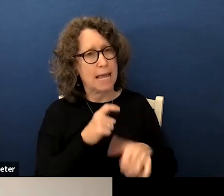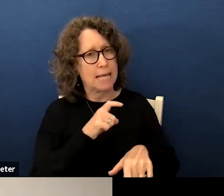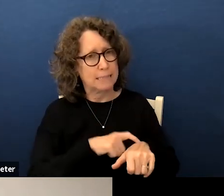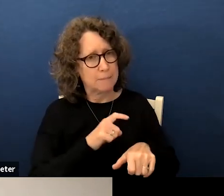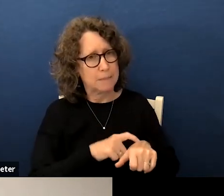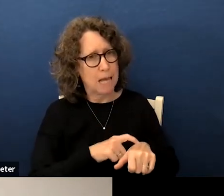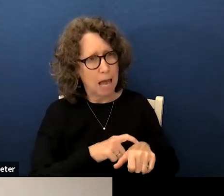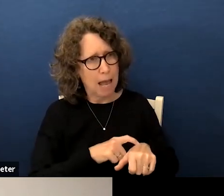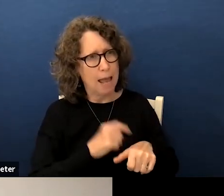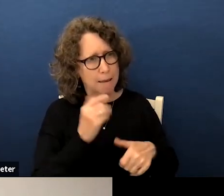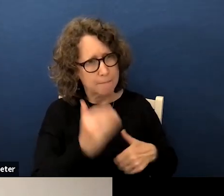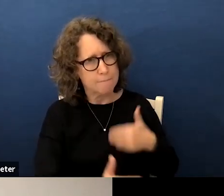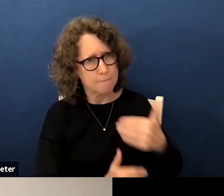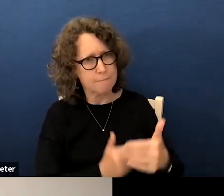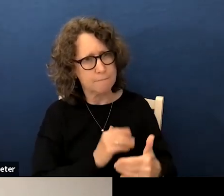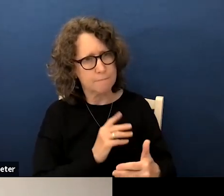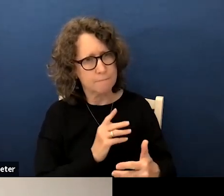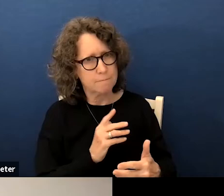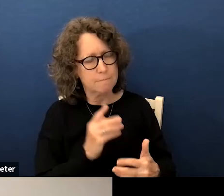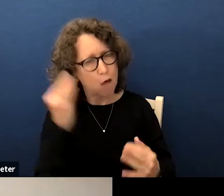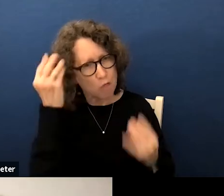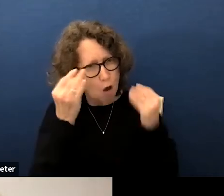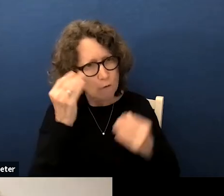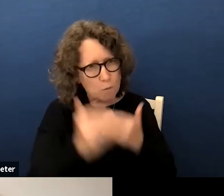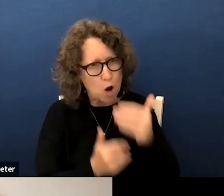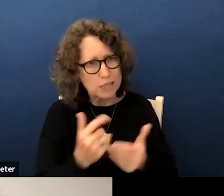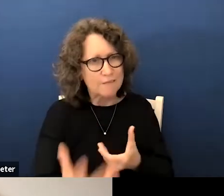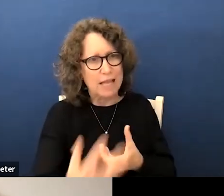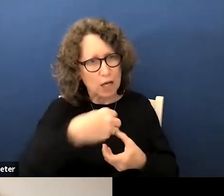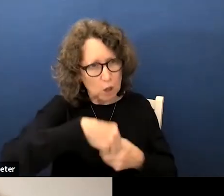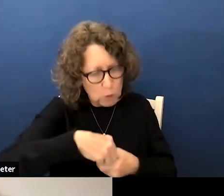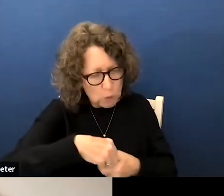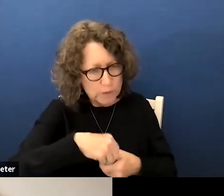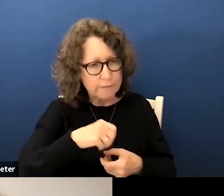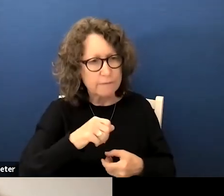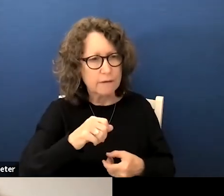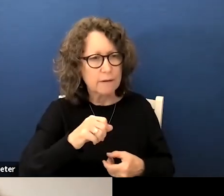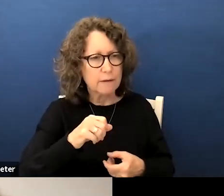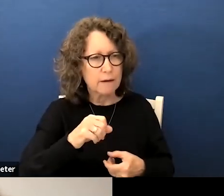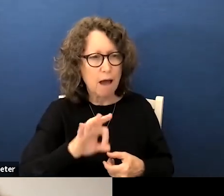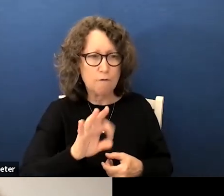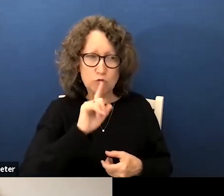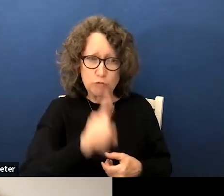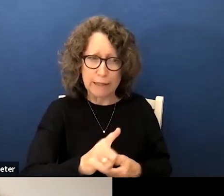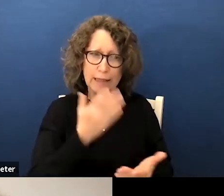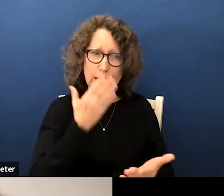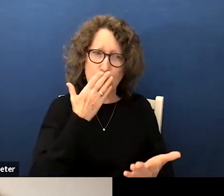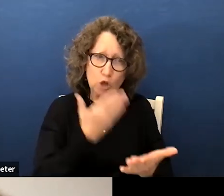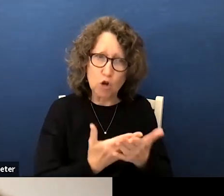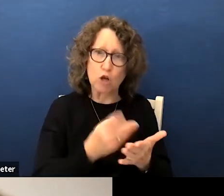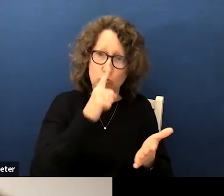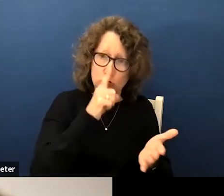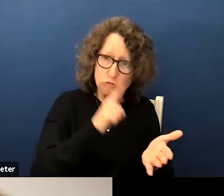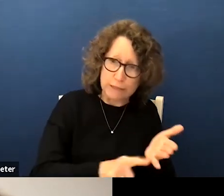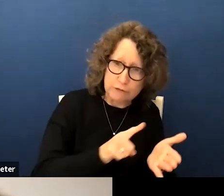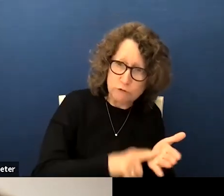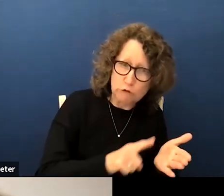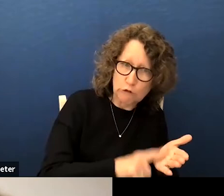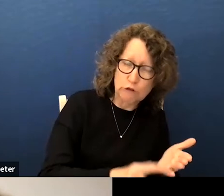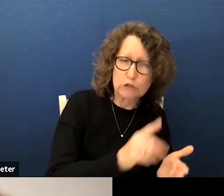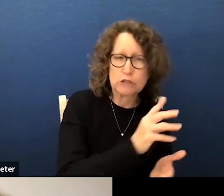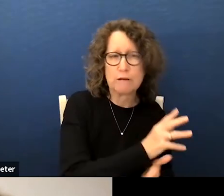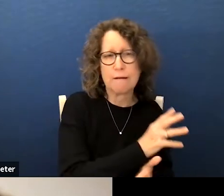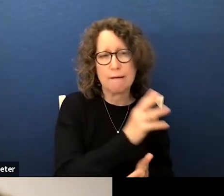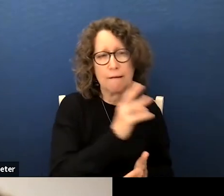process that is inclusive of really good research and and